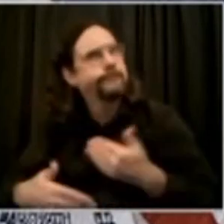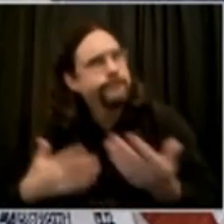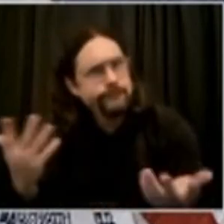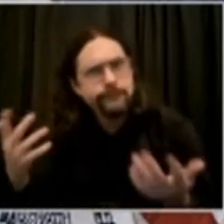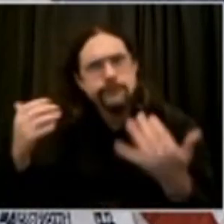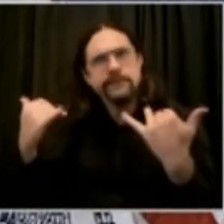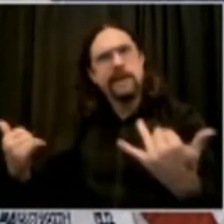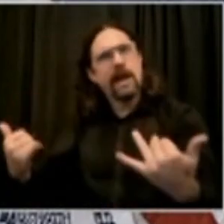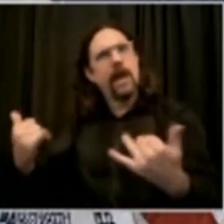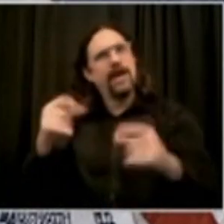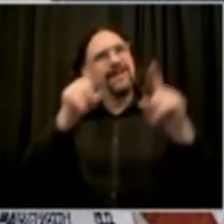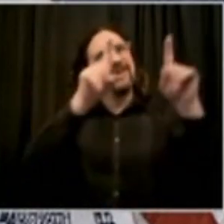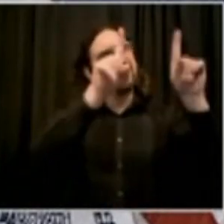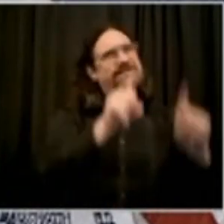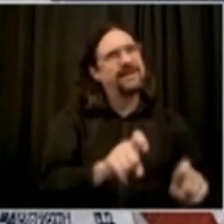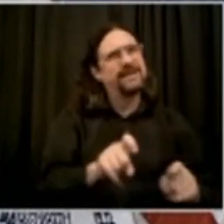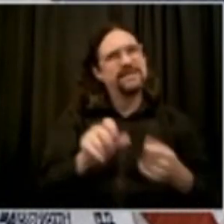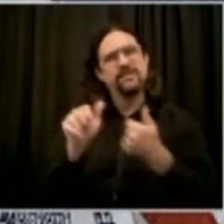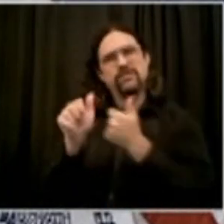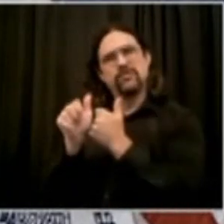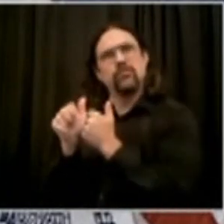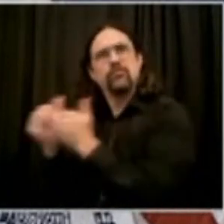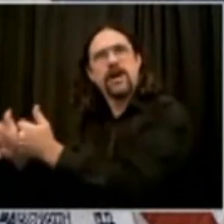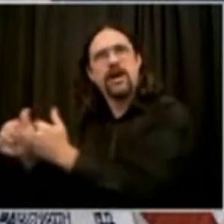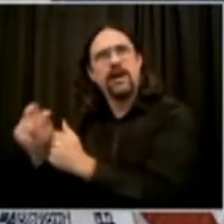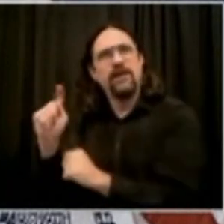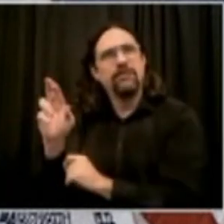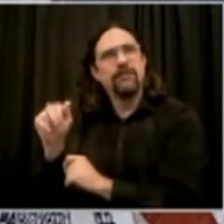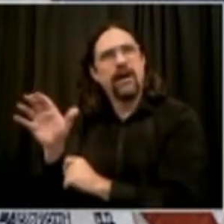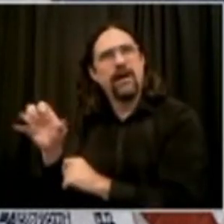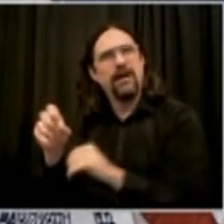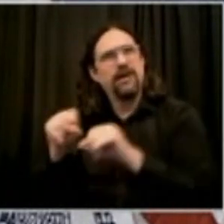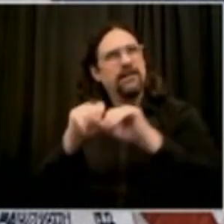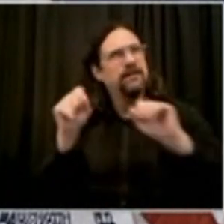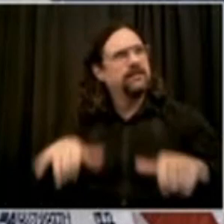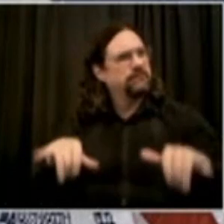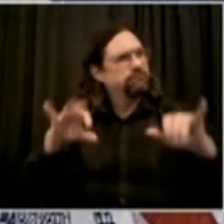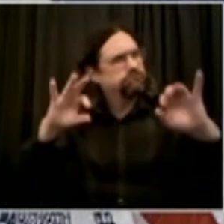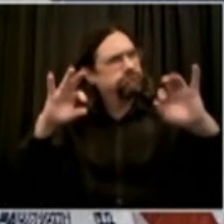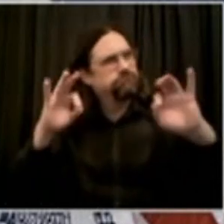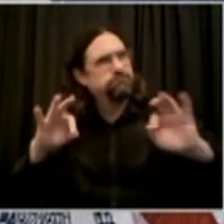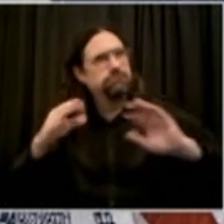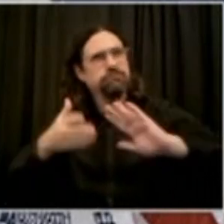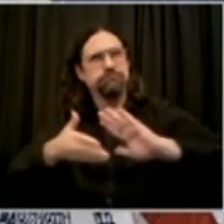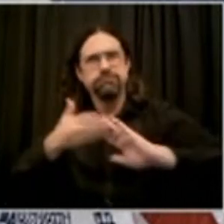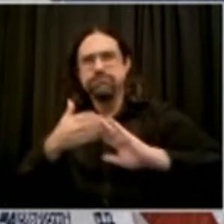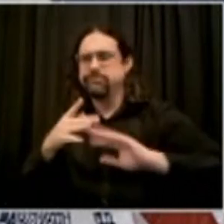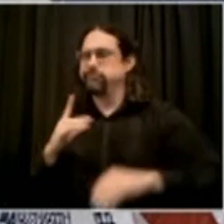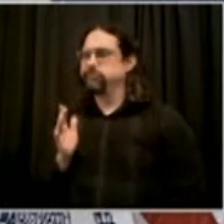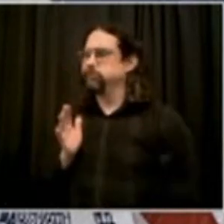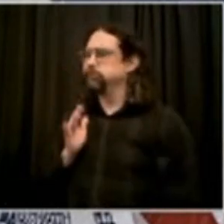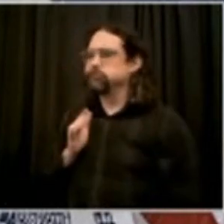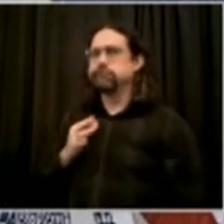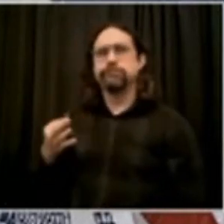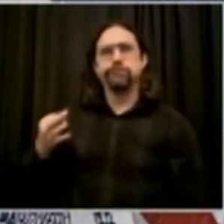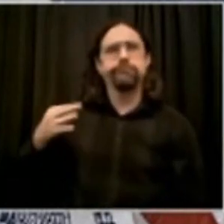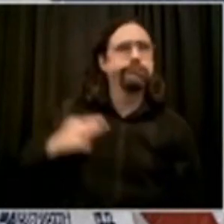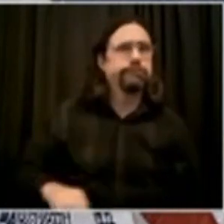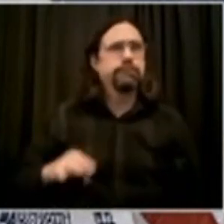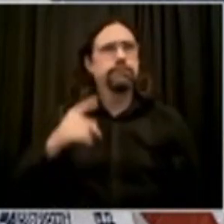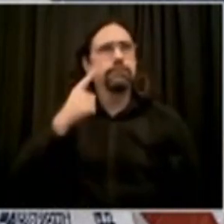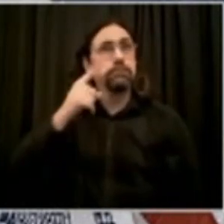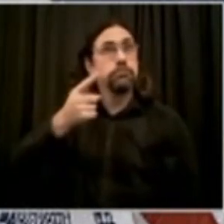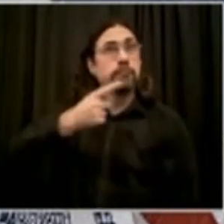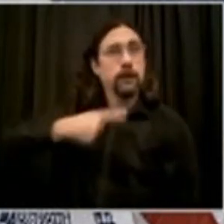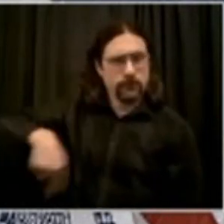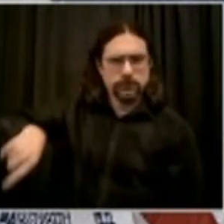want to first talk about a couple of other really important pieces that are happening today that we need to talk about. First of all, the question of evictions. This is on the